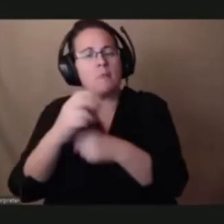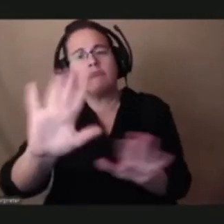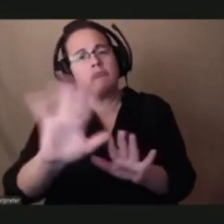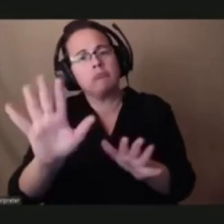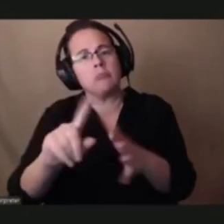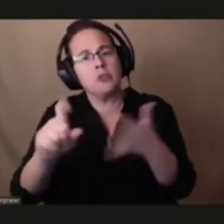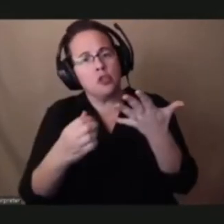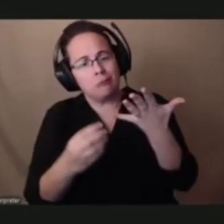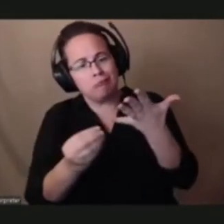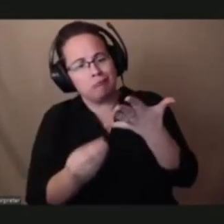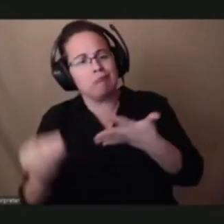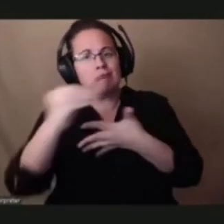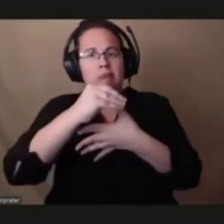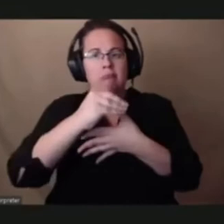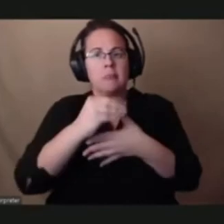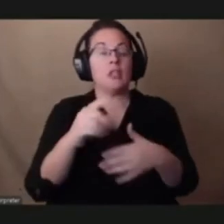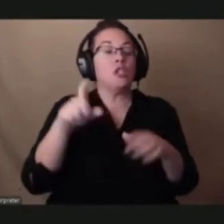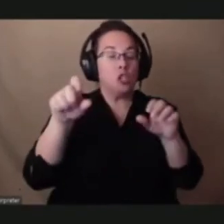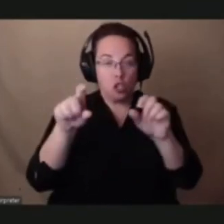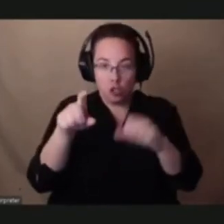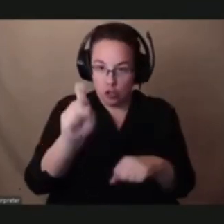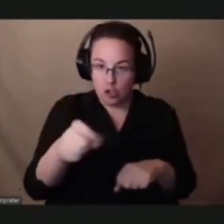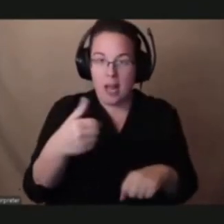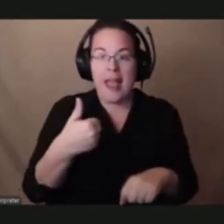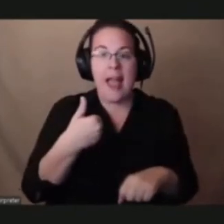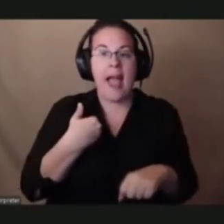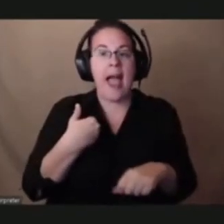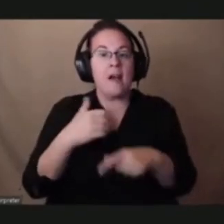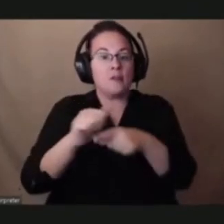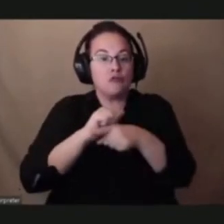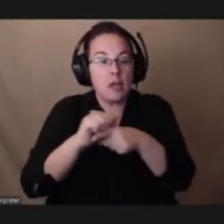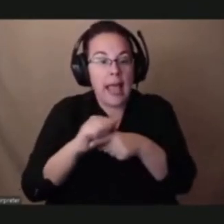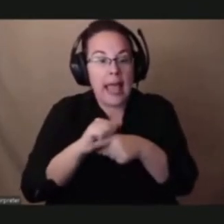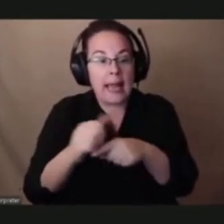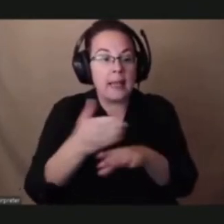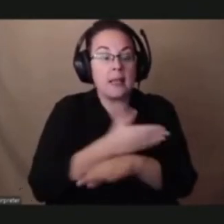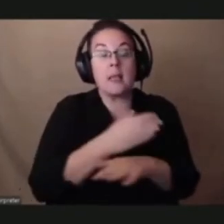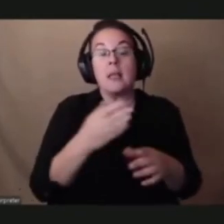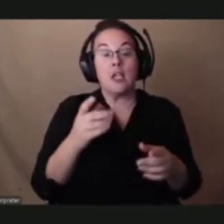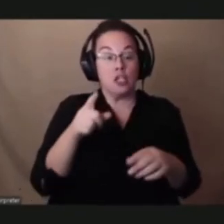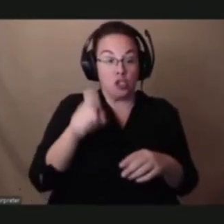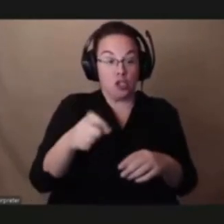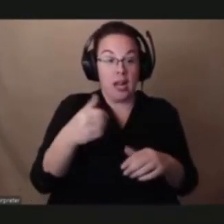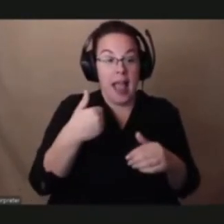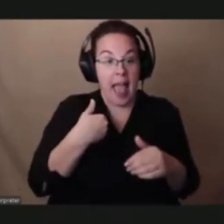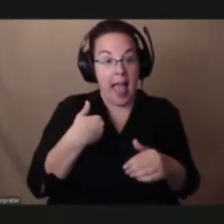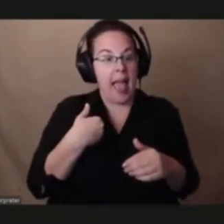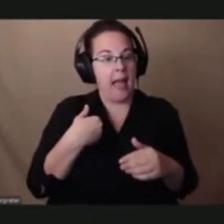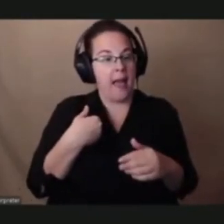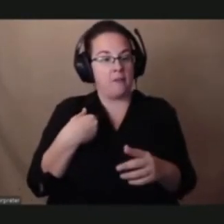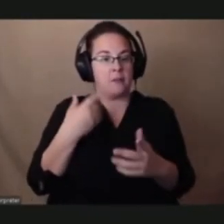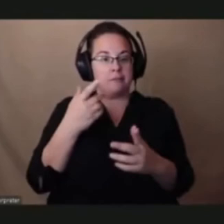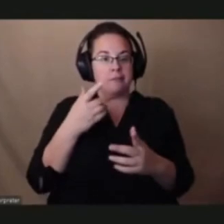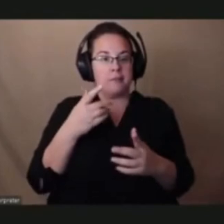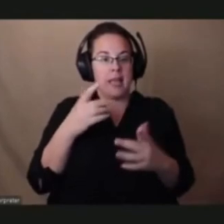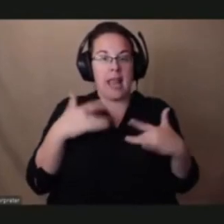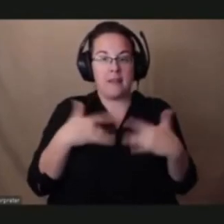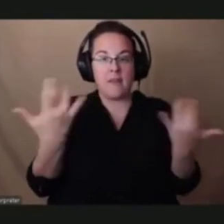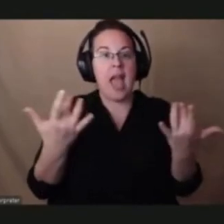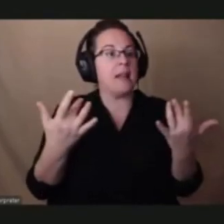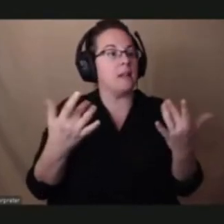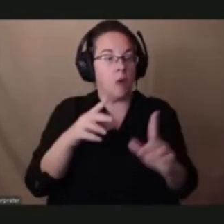advance trainings and a triggering event such as a declaration of an emergency that